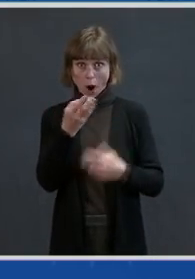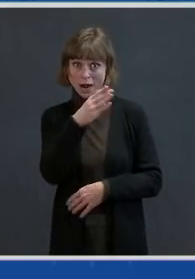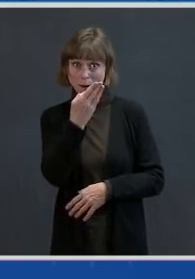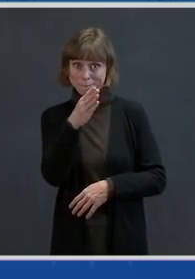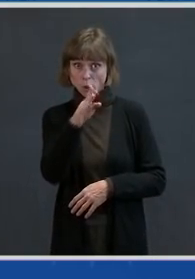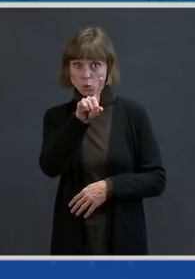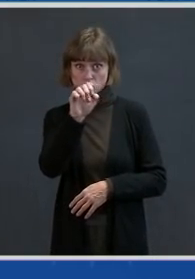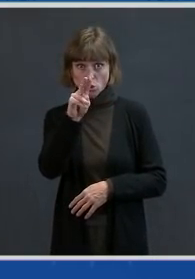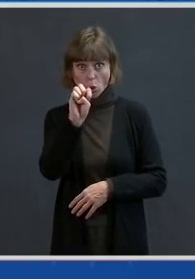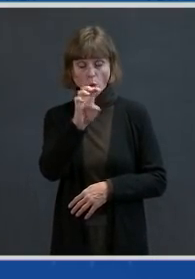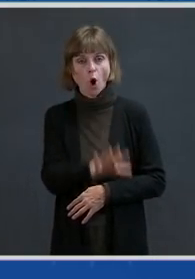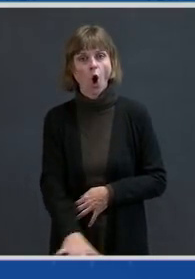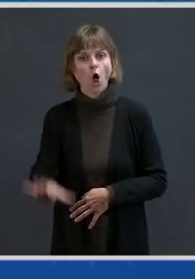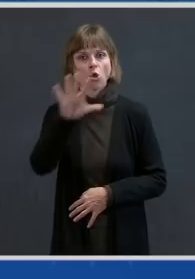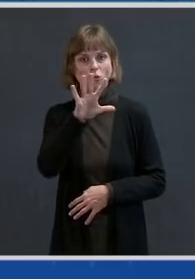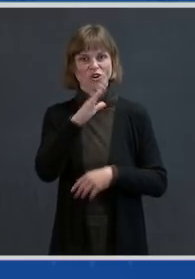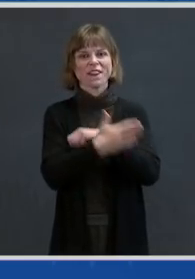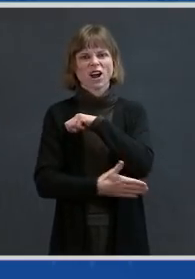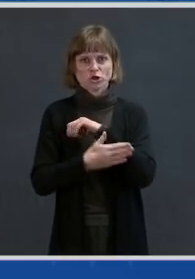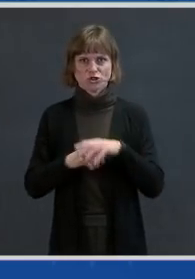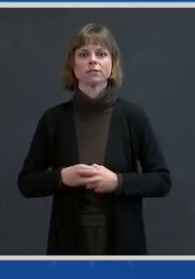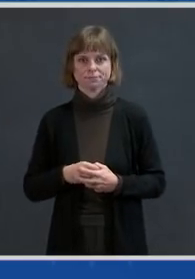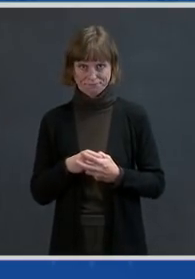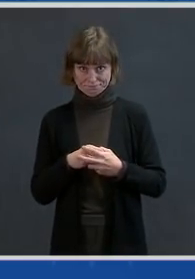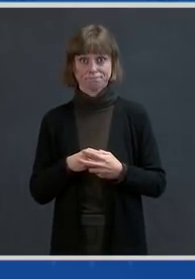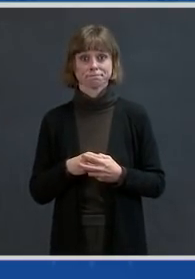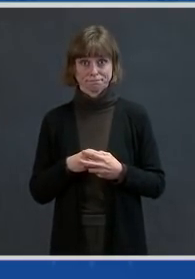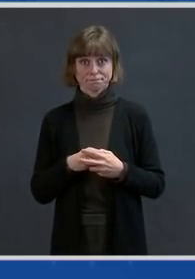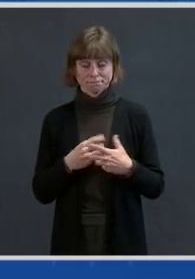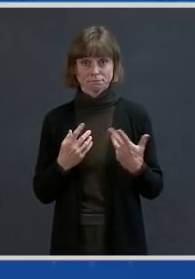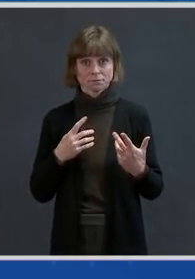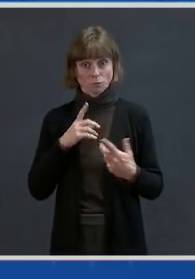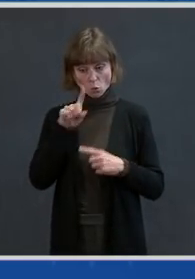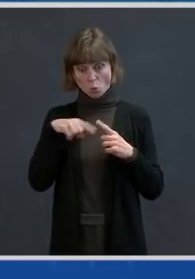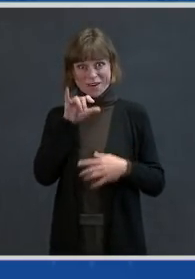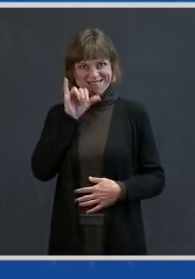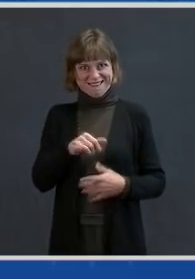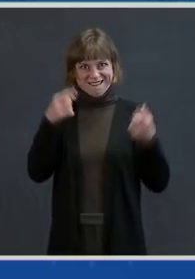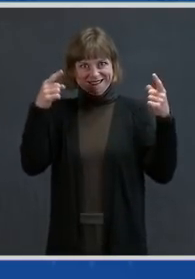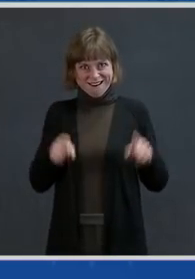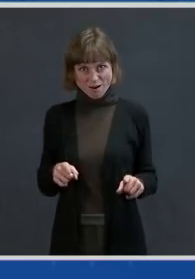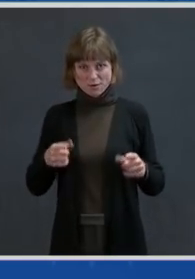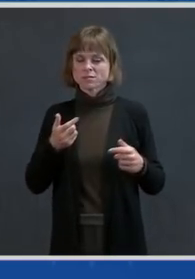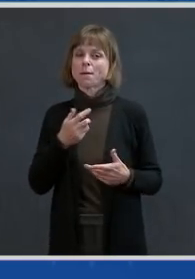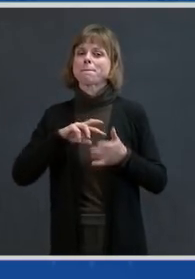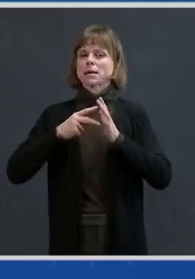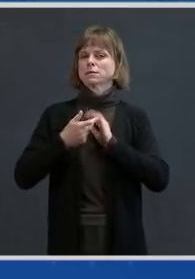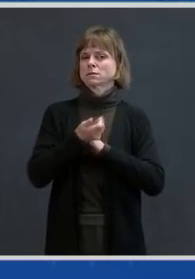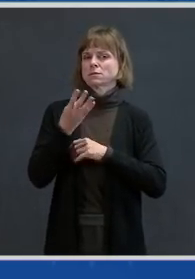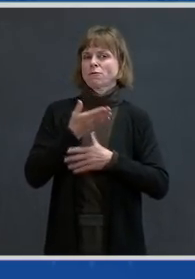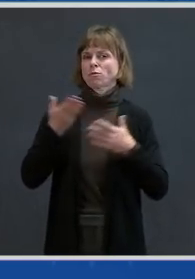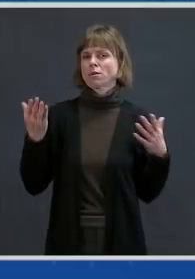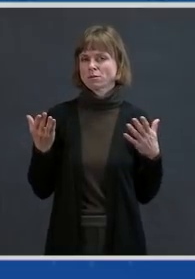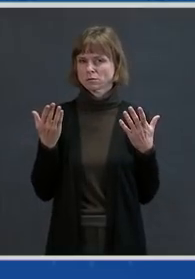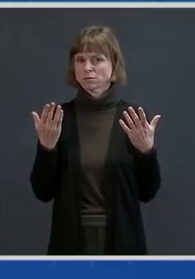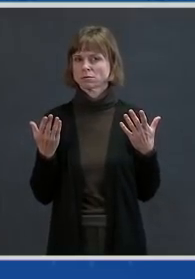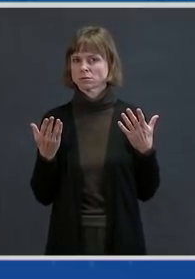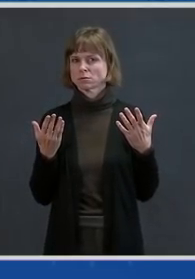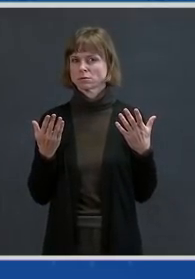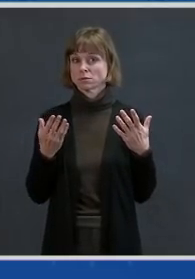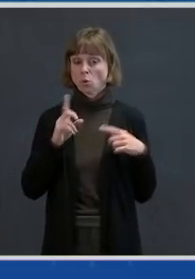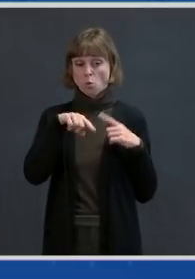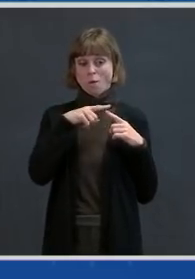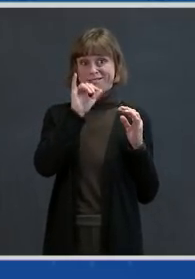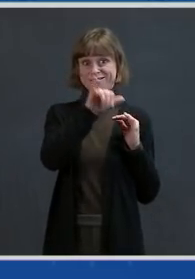what we're talking about. At that point, there are a couple of things that are going on that will go down at the same